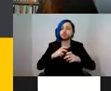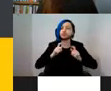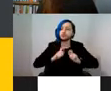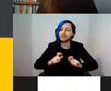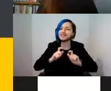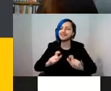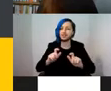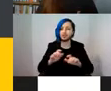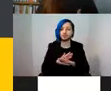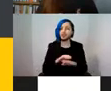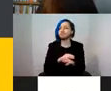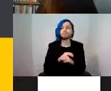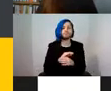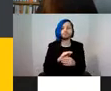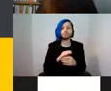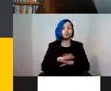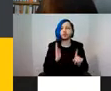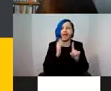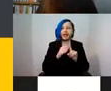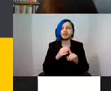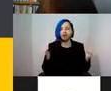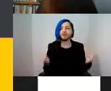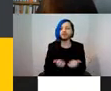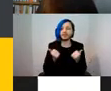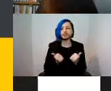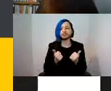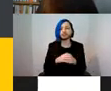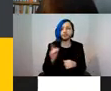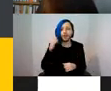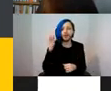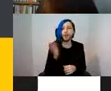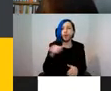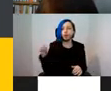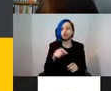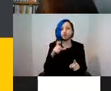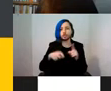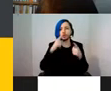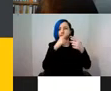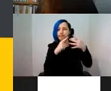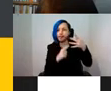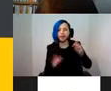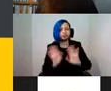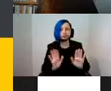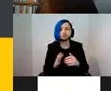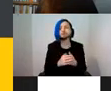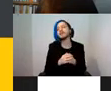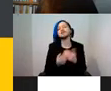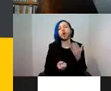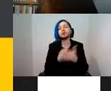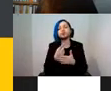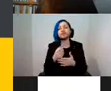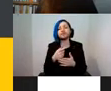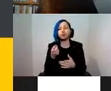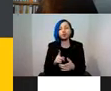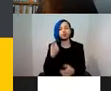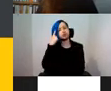a kind of a final, this is what we think everyone should do, but very much an opportunity for experimentation and for the rest